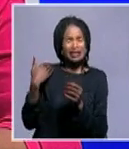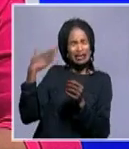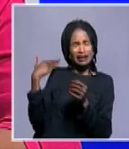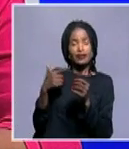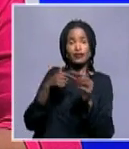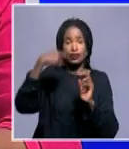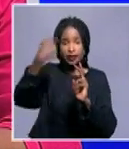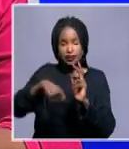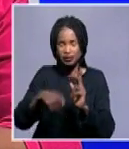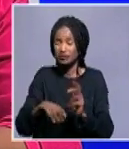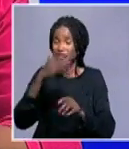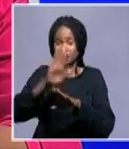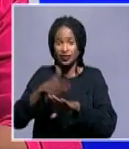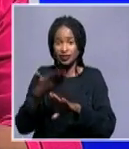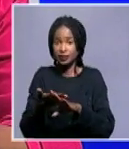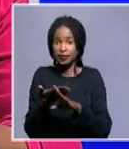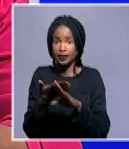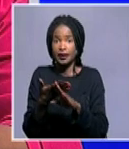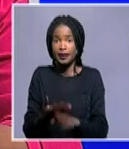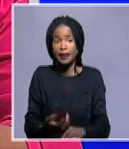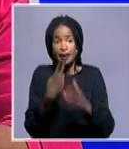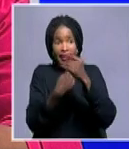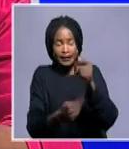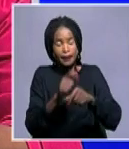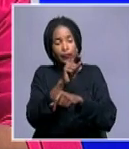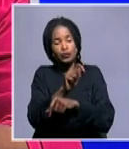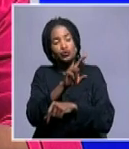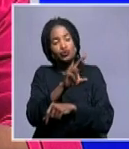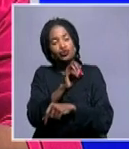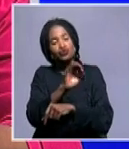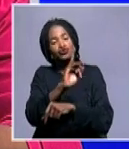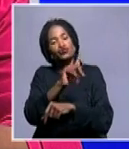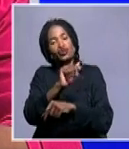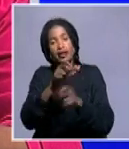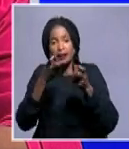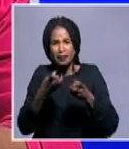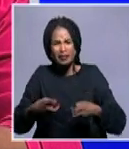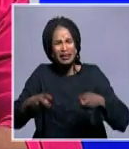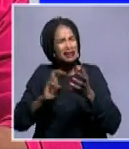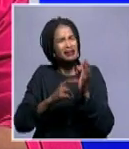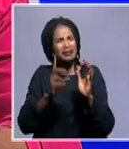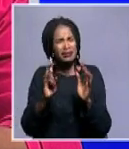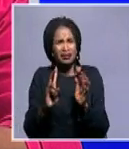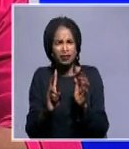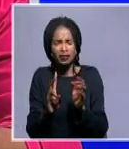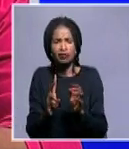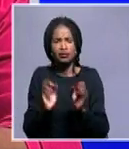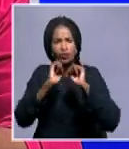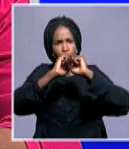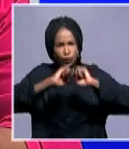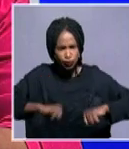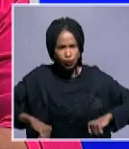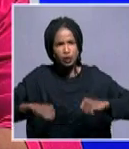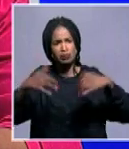instances where you have the double Troika meeting is basically to take a decision on